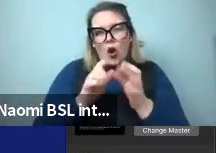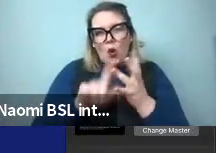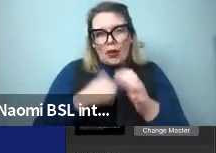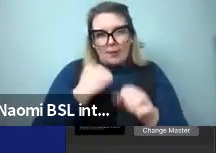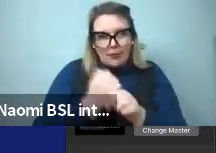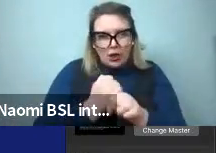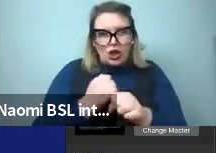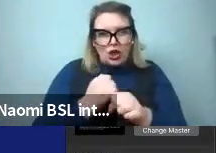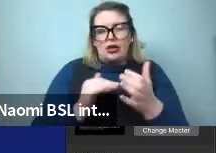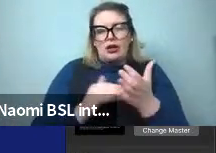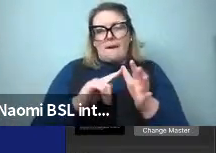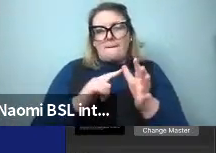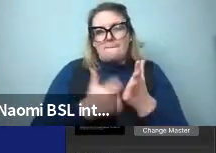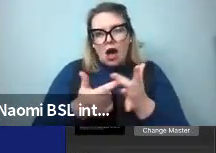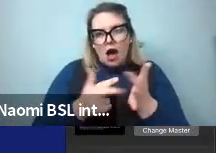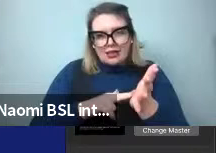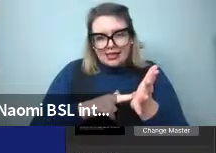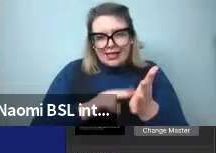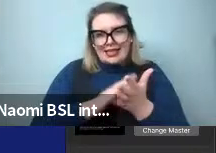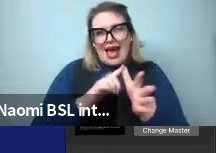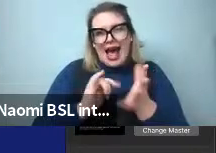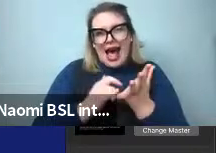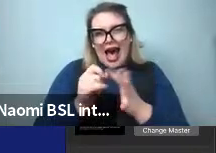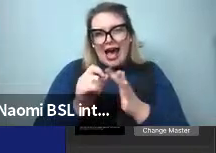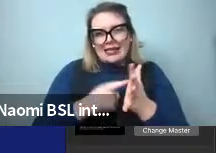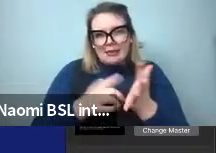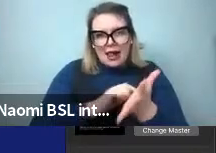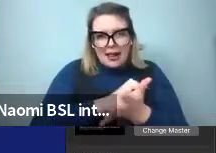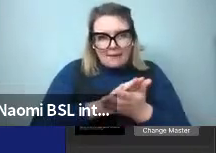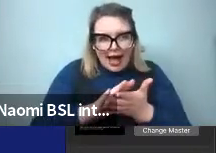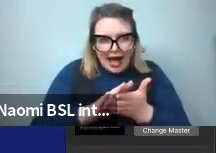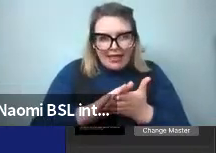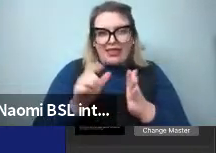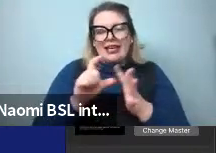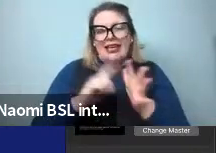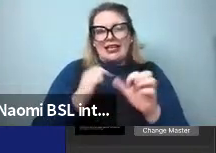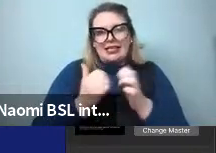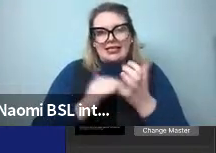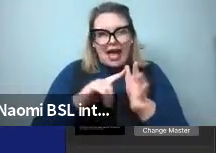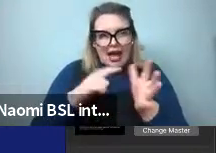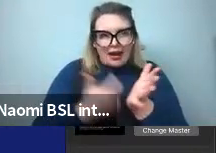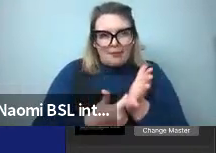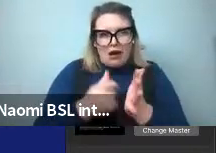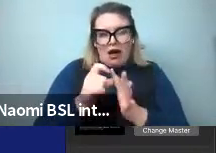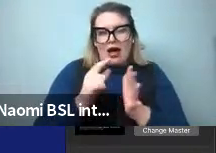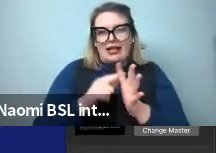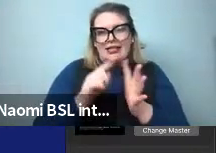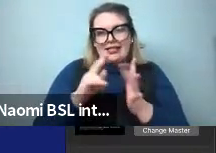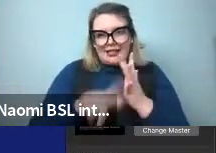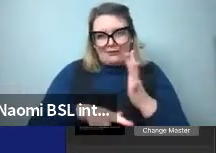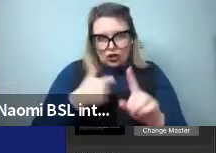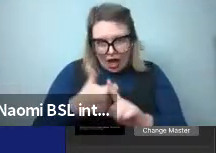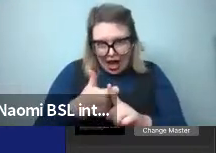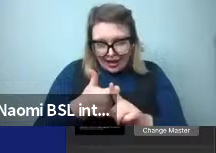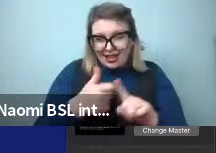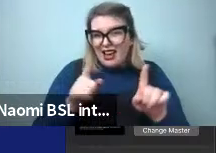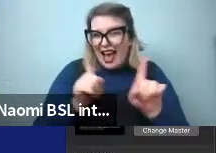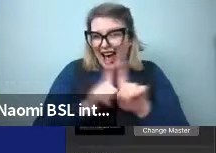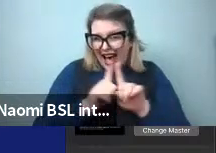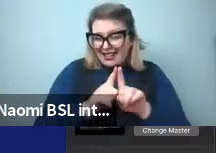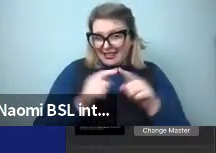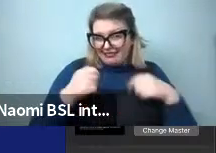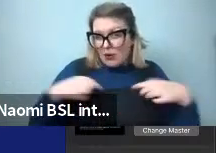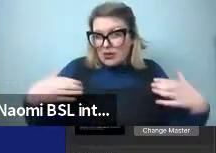Haspelmath, who will all be speaking later in the series. And they'll be joined by Jeanette Littlemore, Adam Schembrey, and Bodo Winter from our